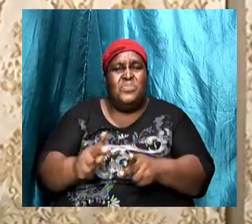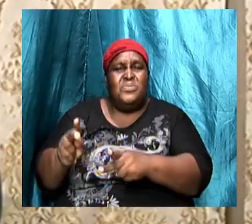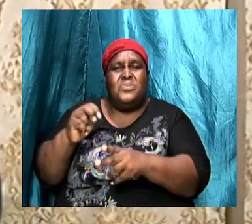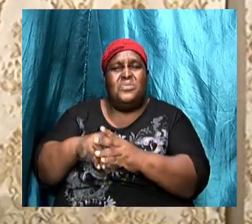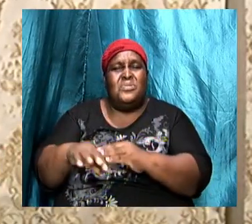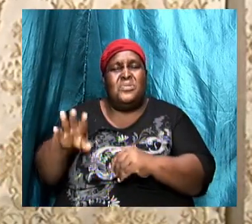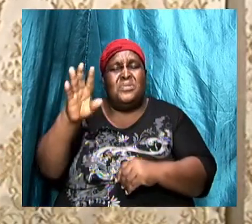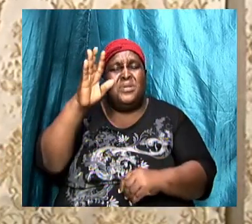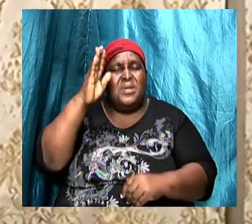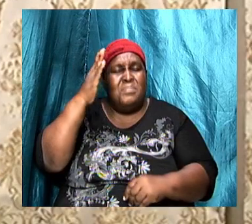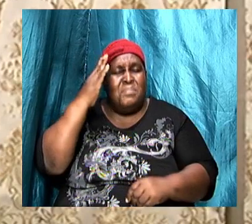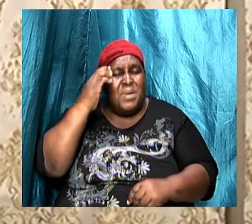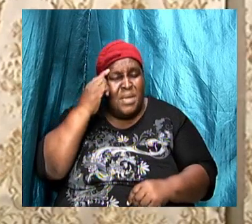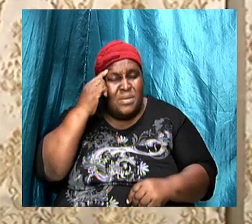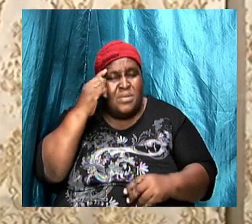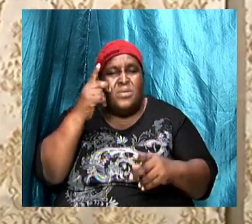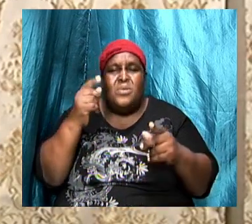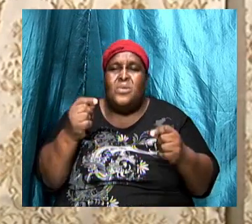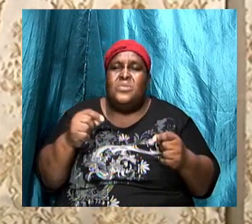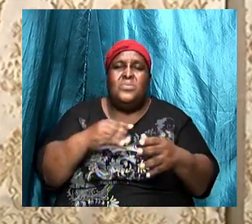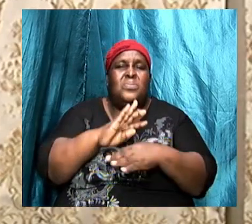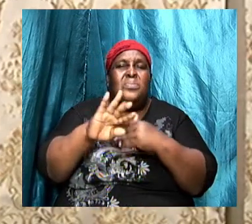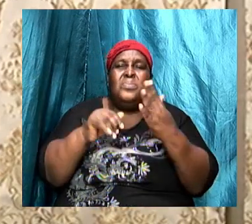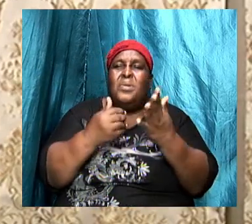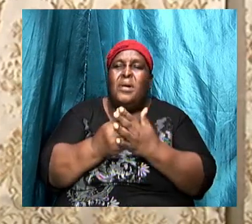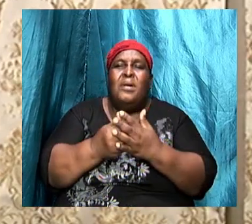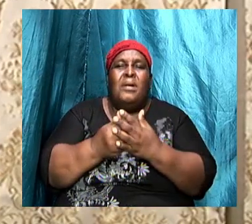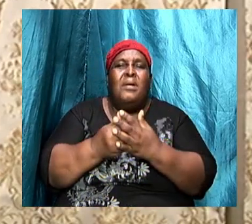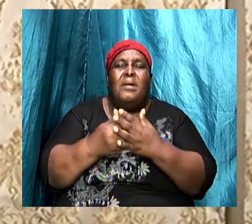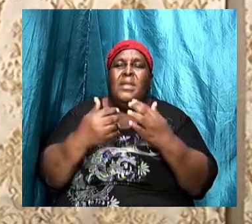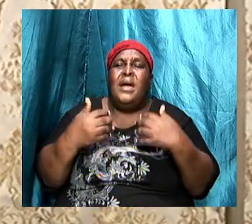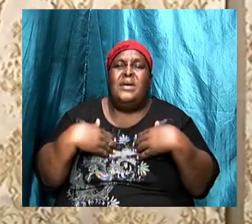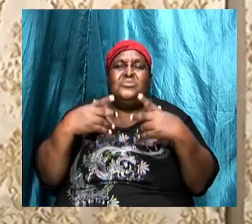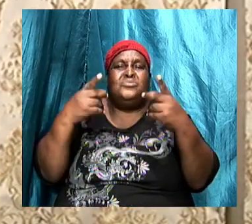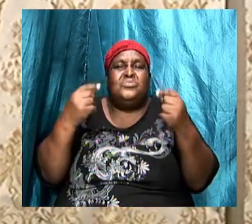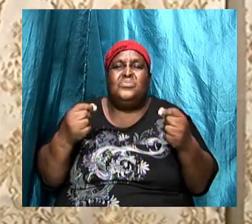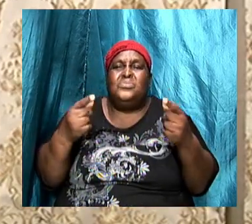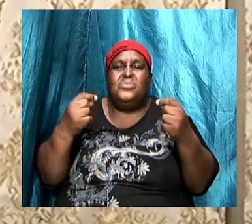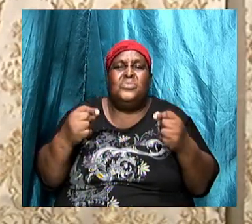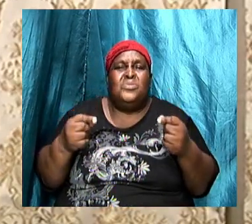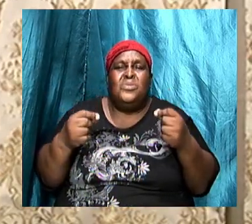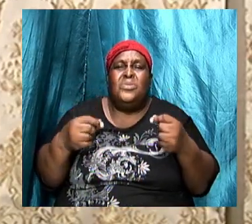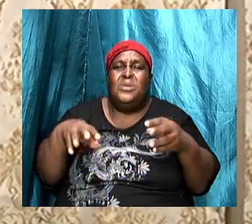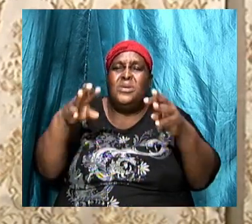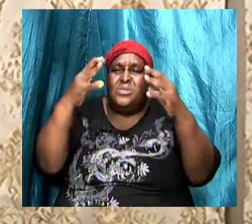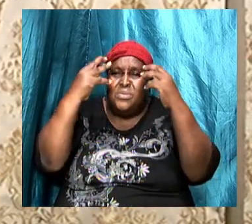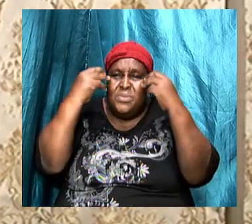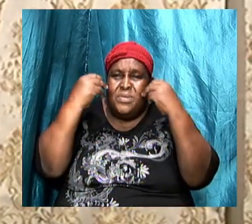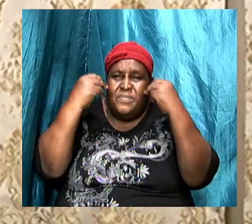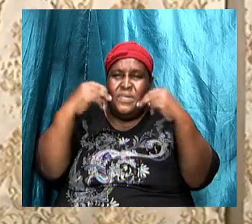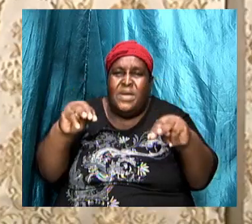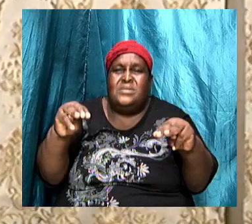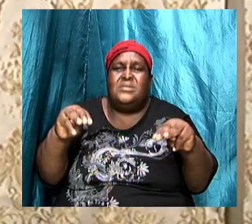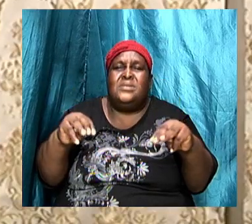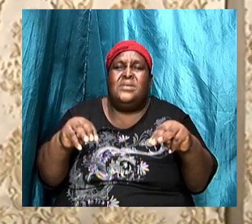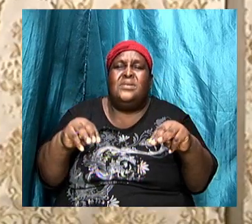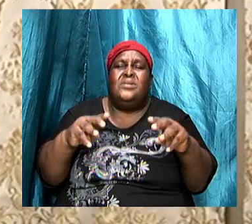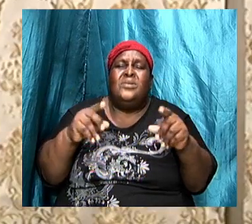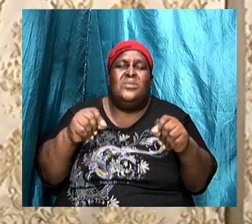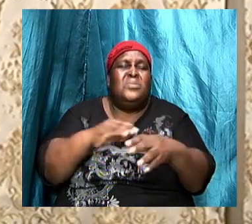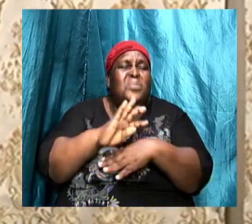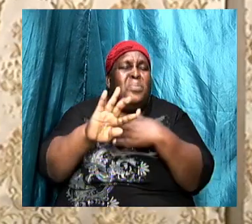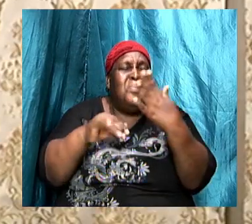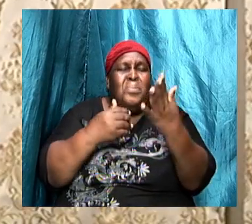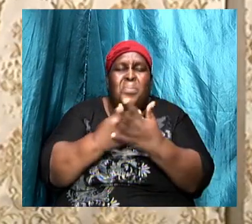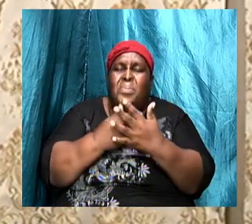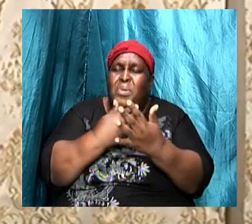can do all that must be done as it relates to evangelism we can do all what has to be done